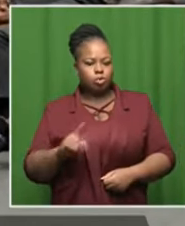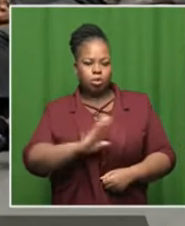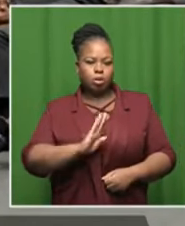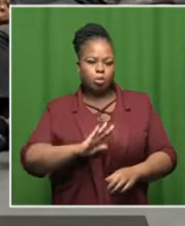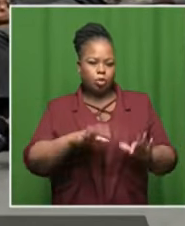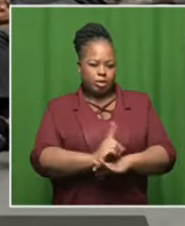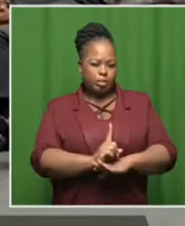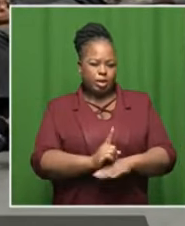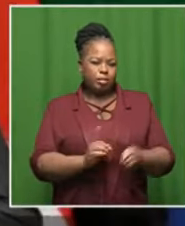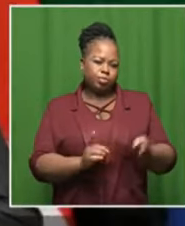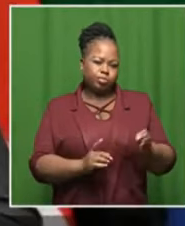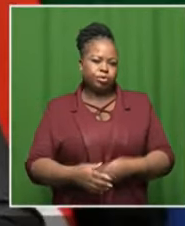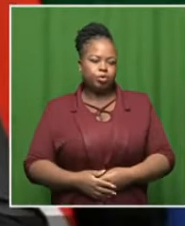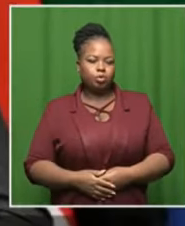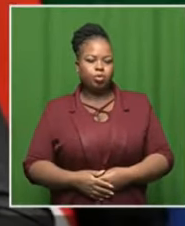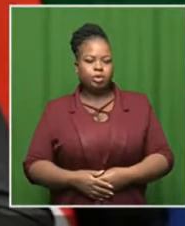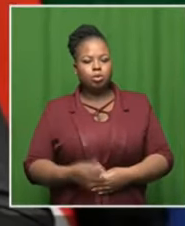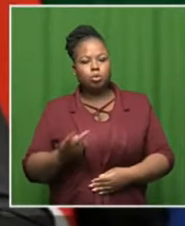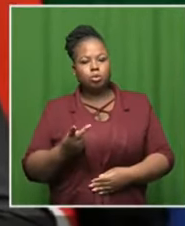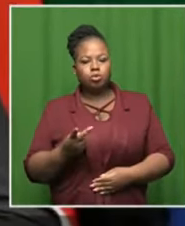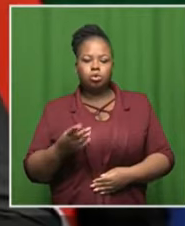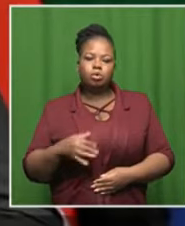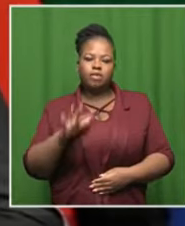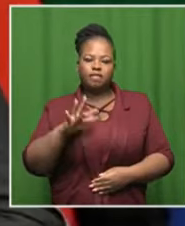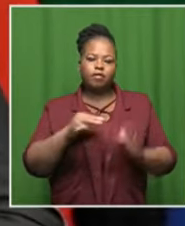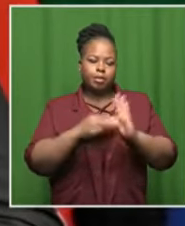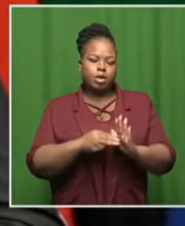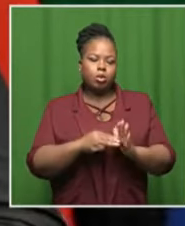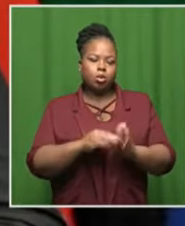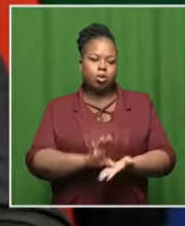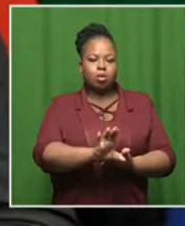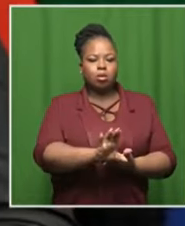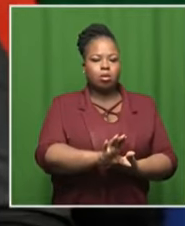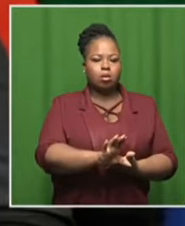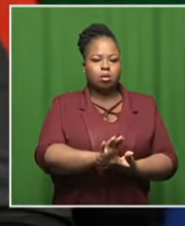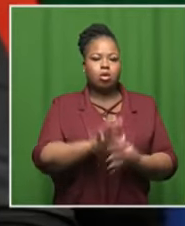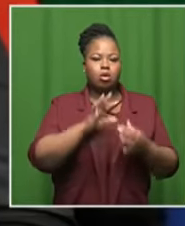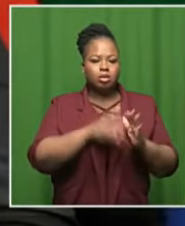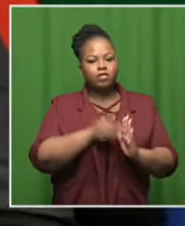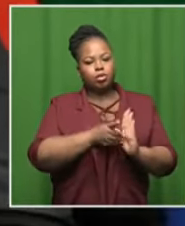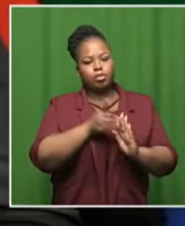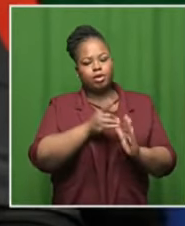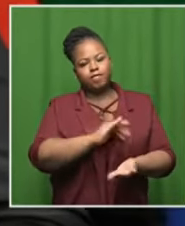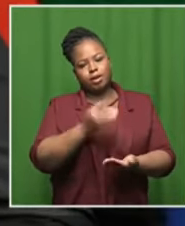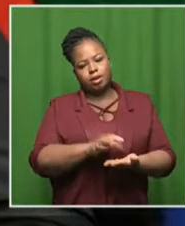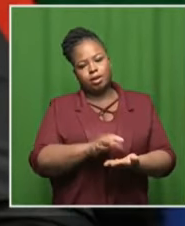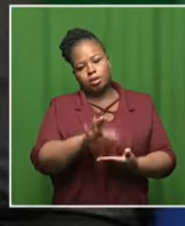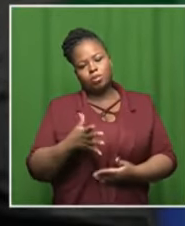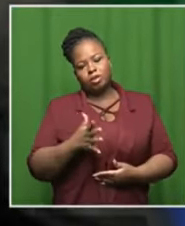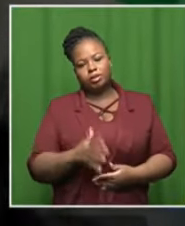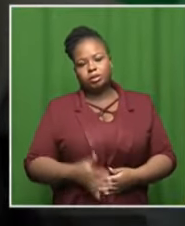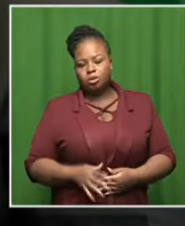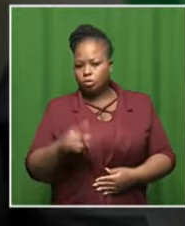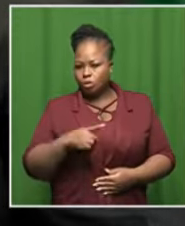we haven't given them one cent we intend to give them five million development funding five million development funding so that